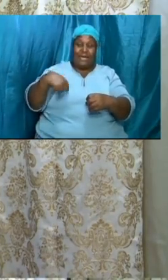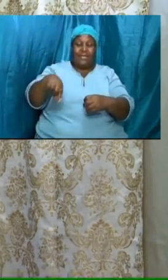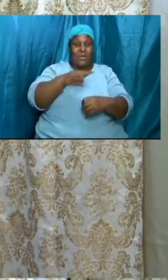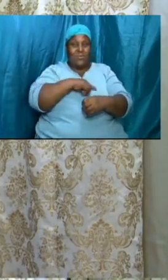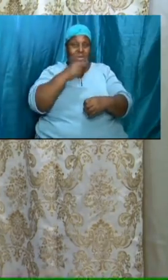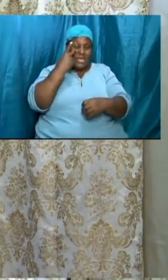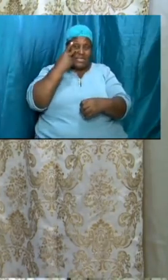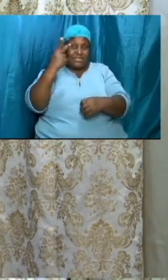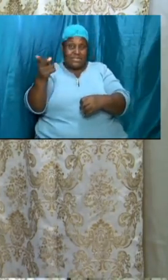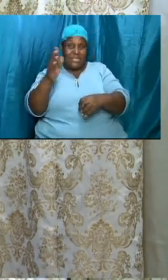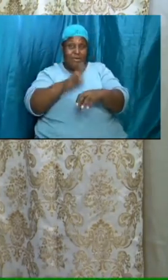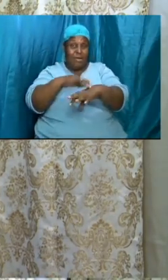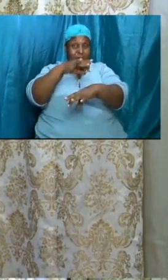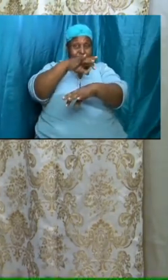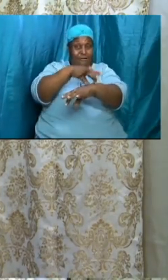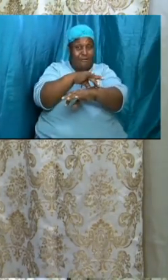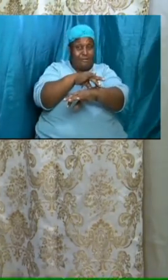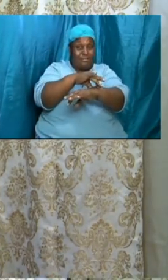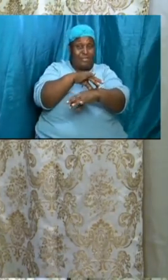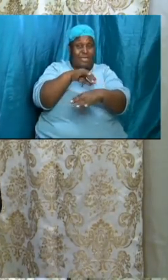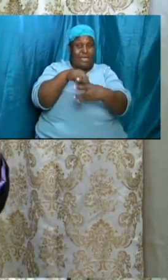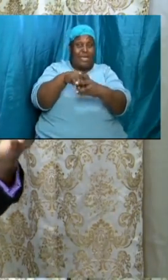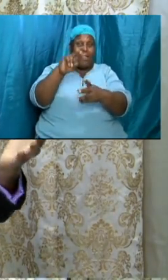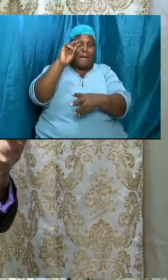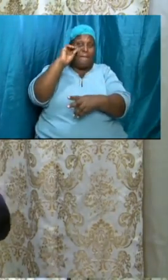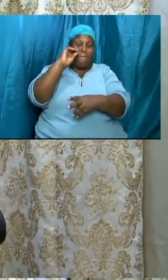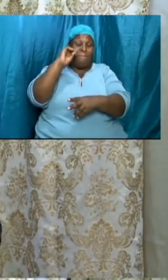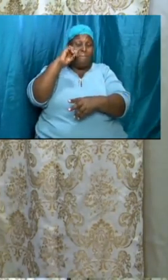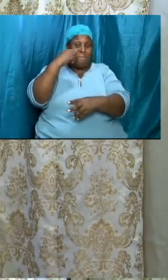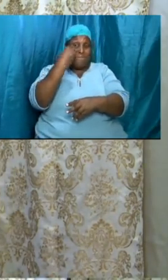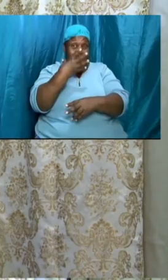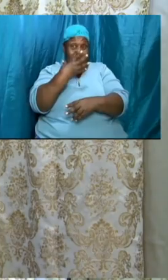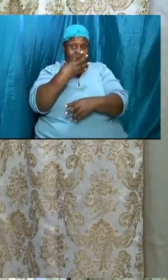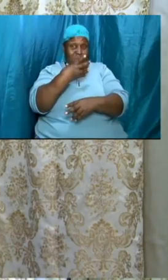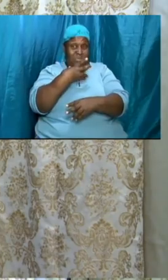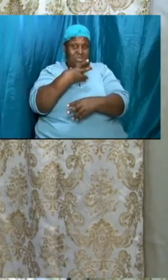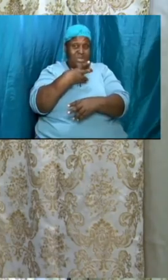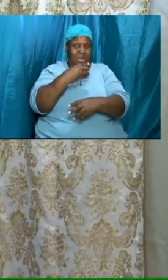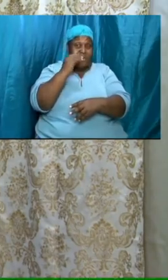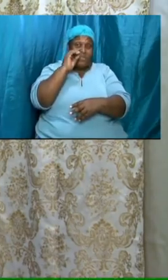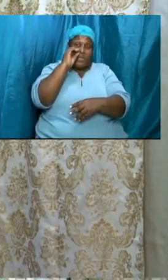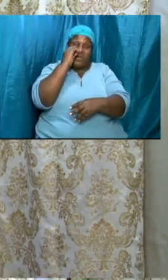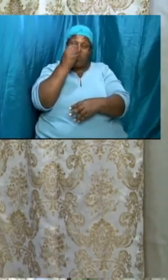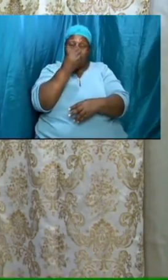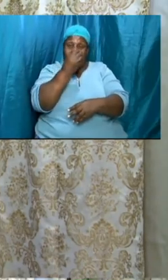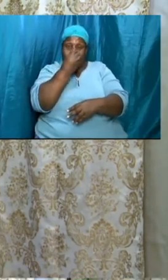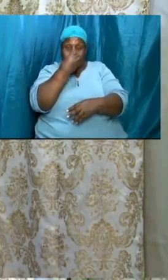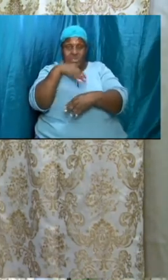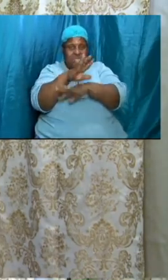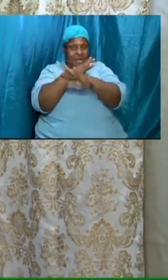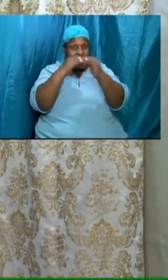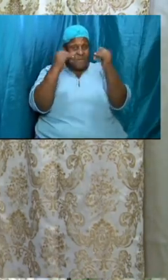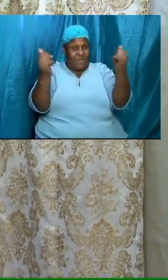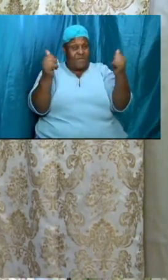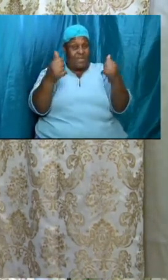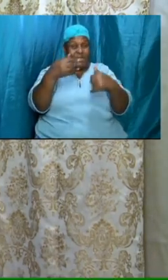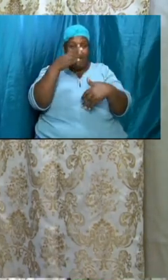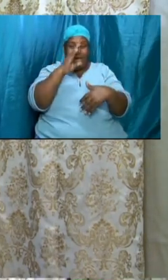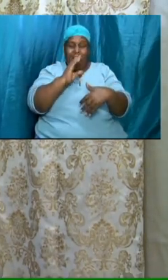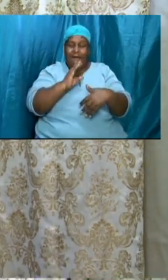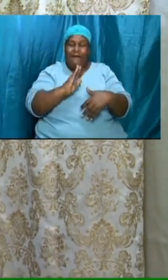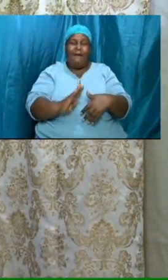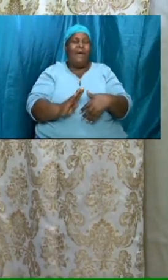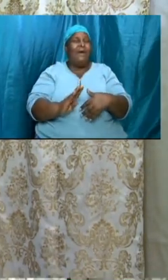earth in terms of beauty the roses of sharon the lilies of the valley god just spewed these things out